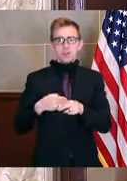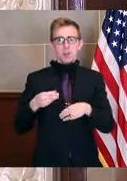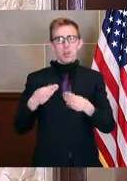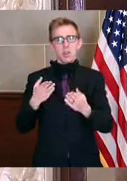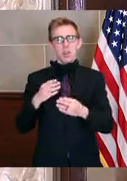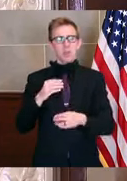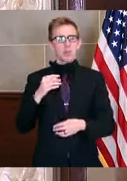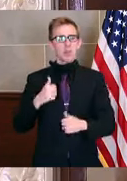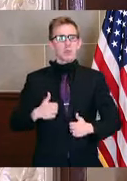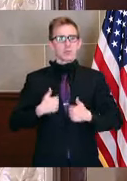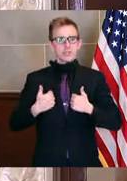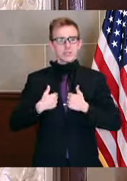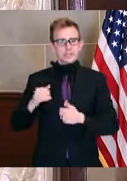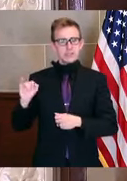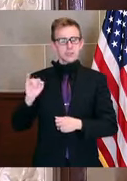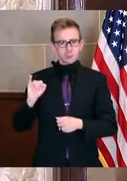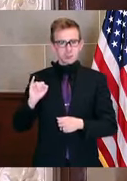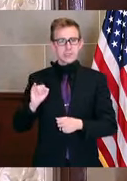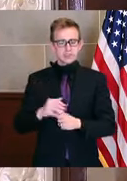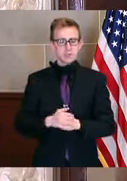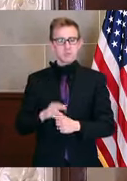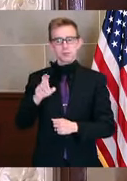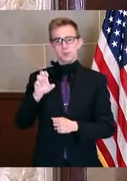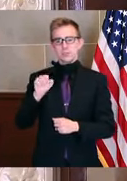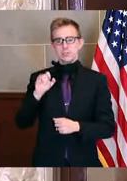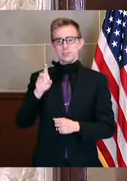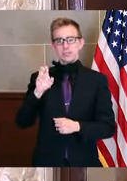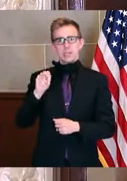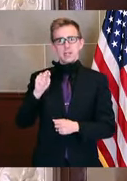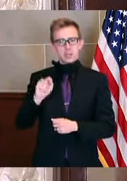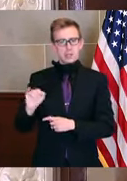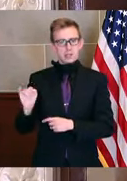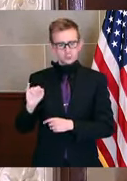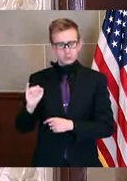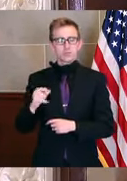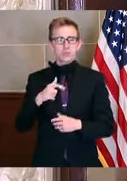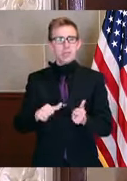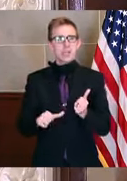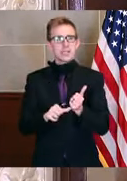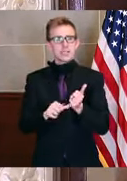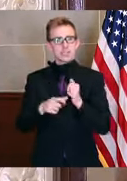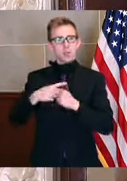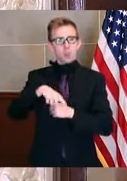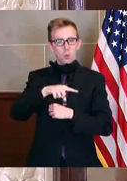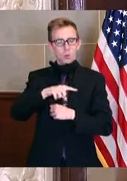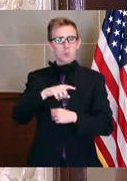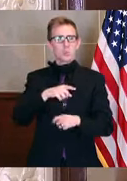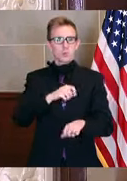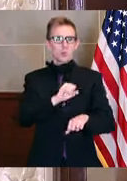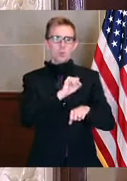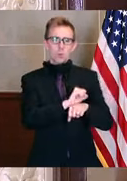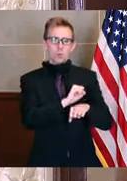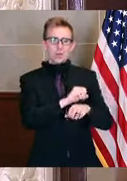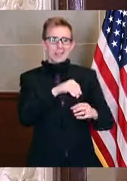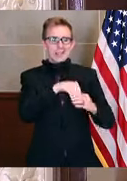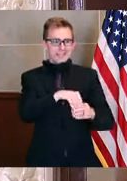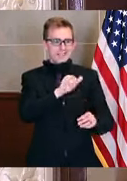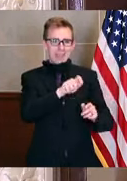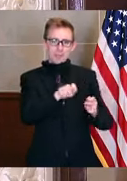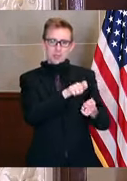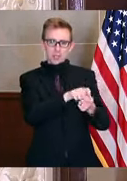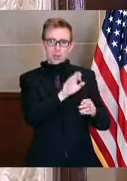insurance producer licenses for various lines of insurance to assist those for work in the industry